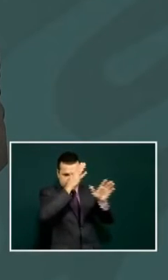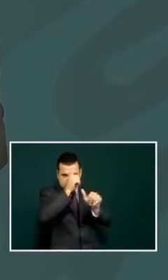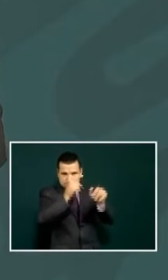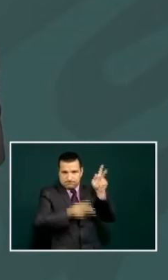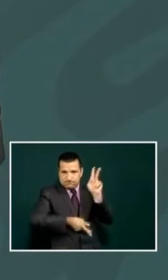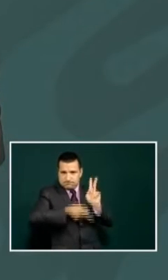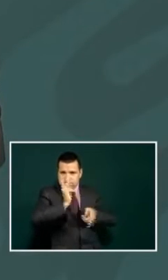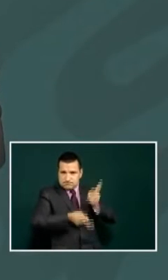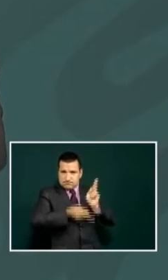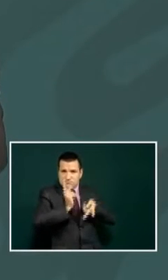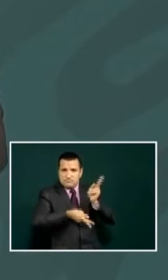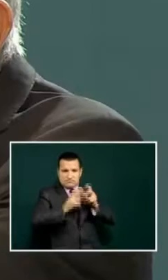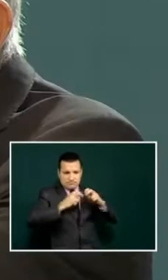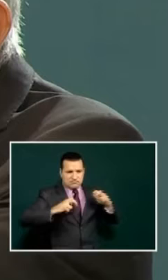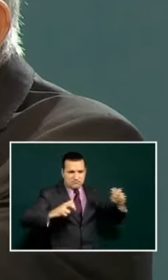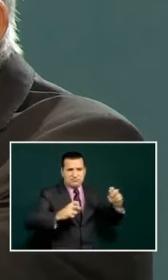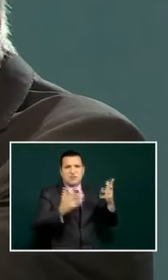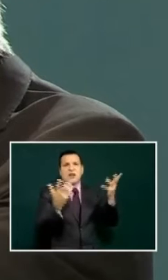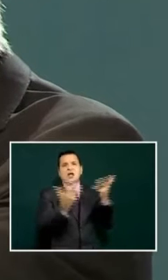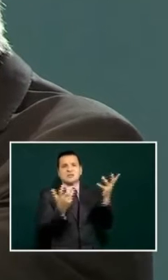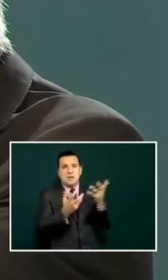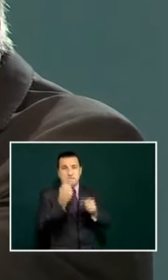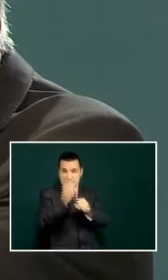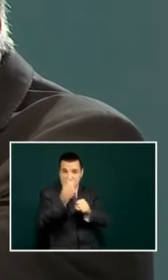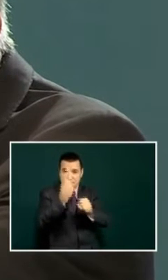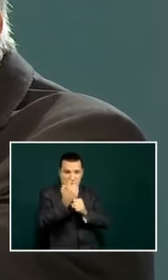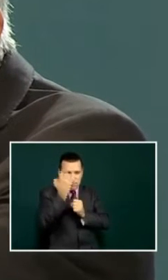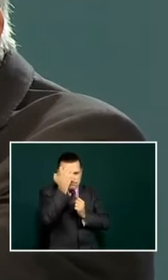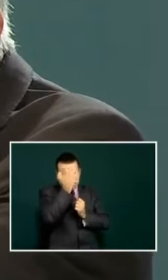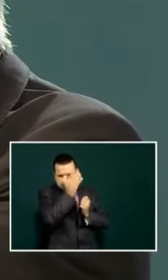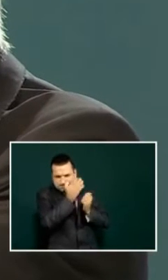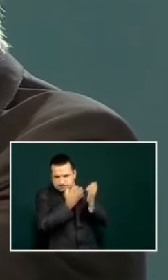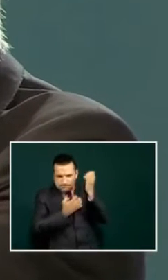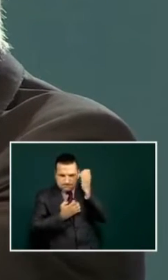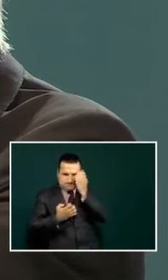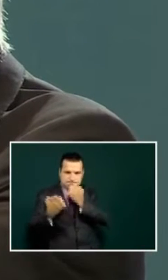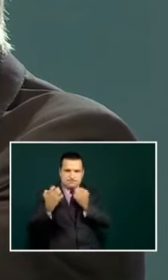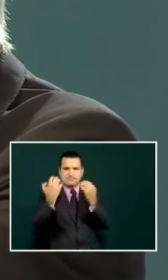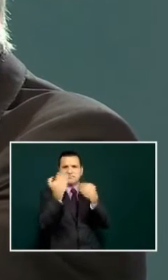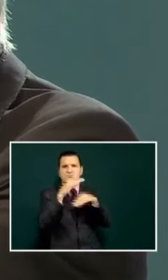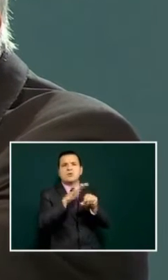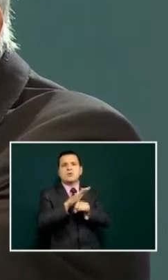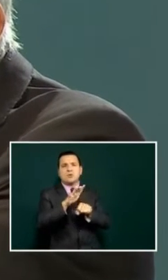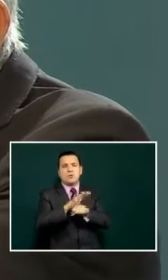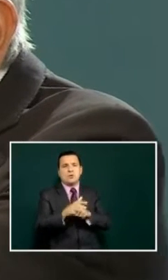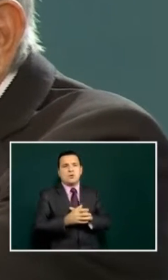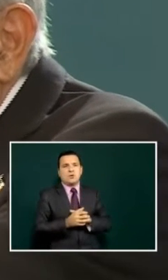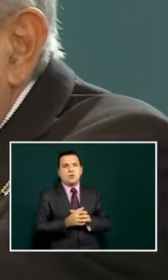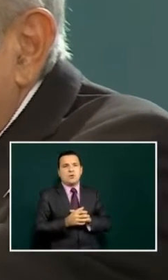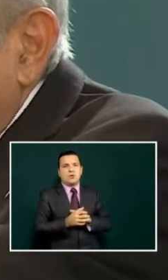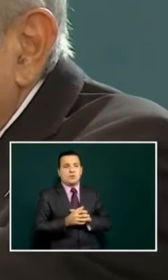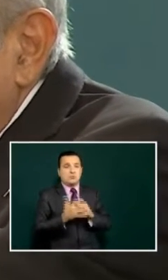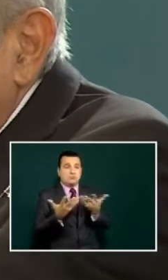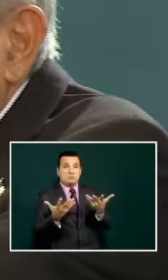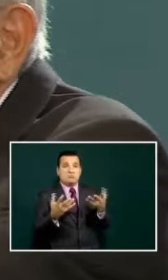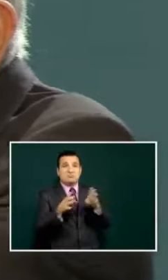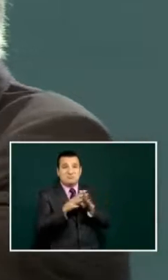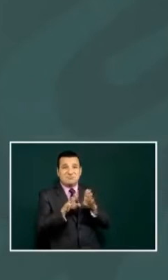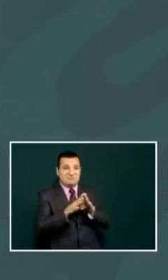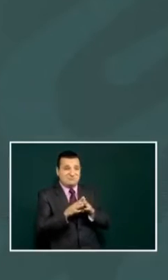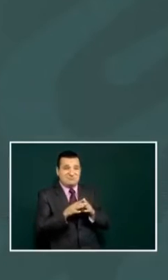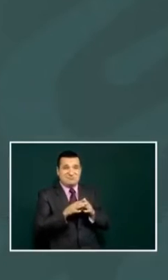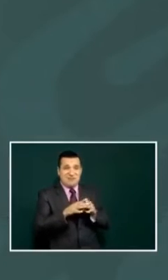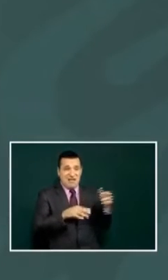meetings and have an evaluation regarding regarding the